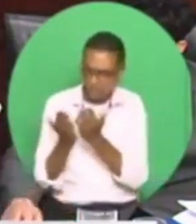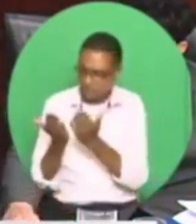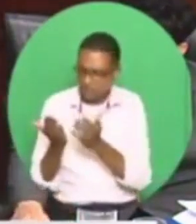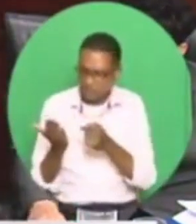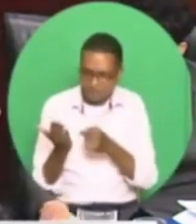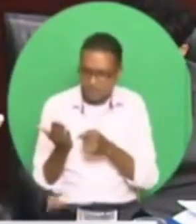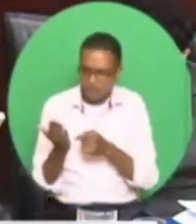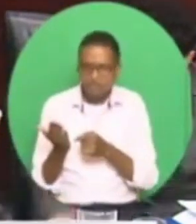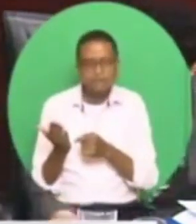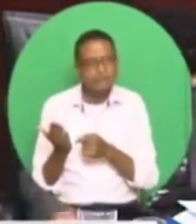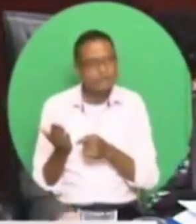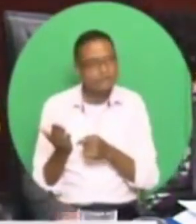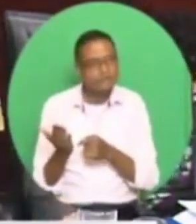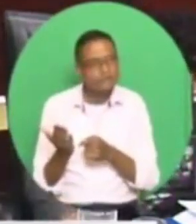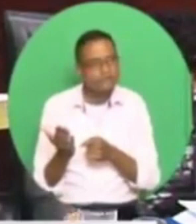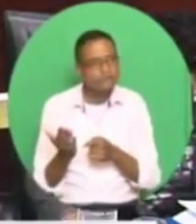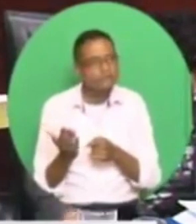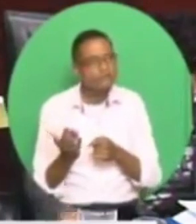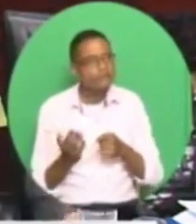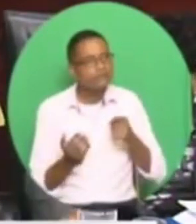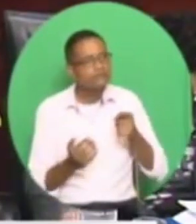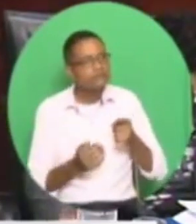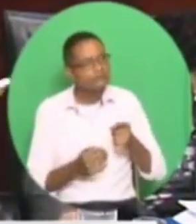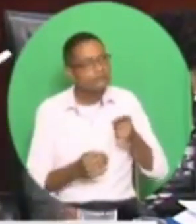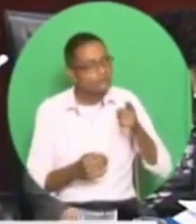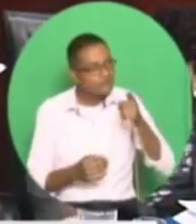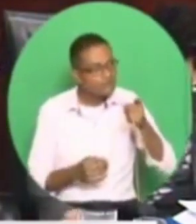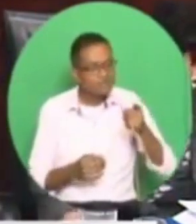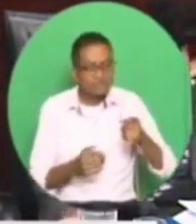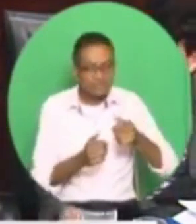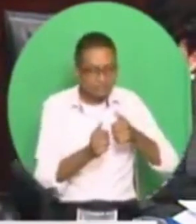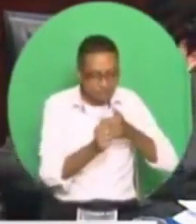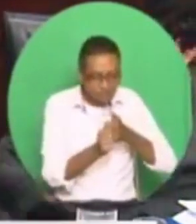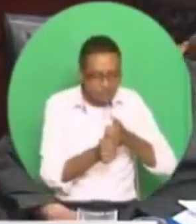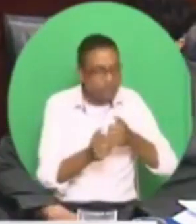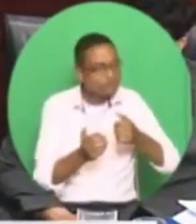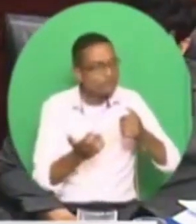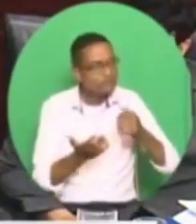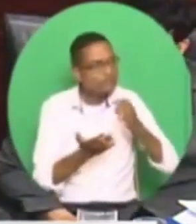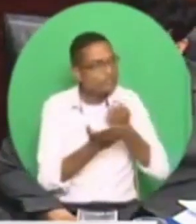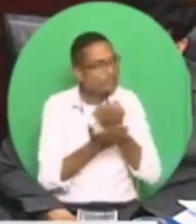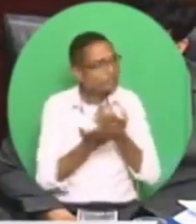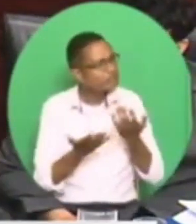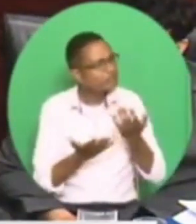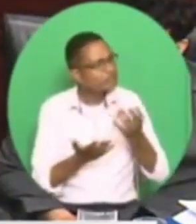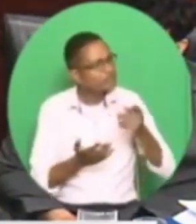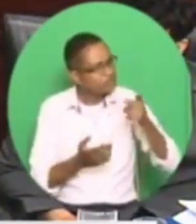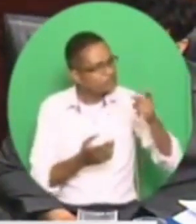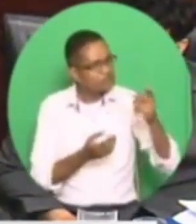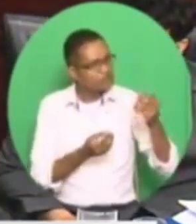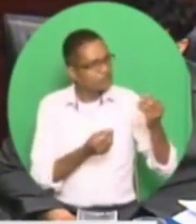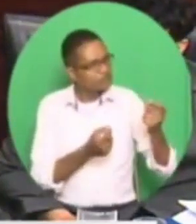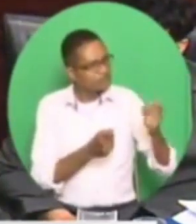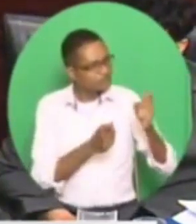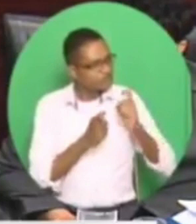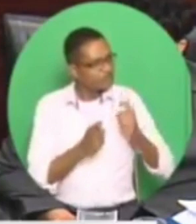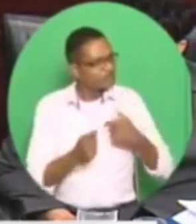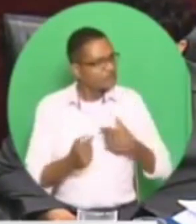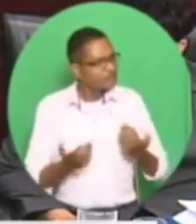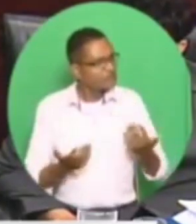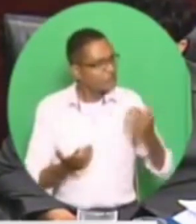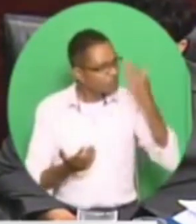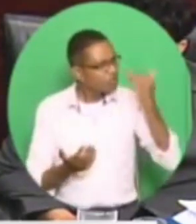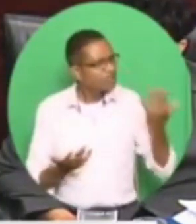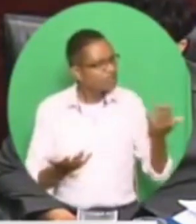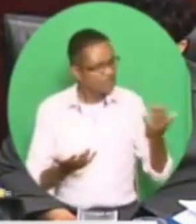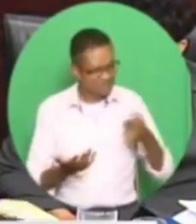the analysis of your economy on. This is what. So why did you give us this in the first place if it means nothing?